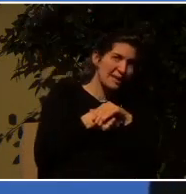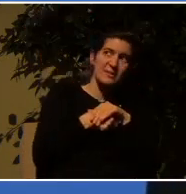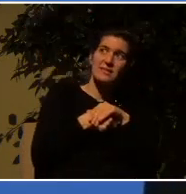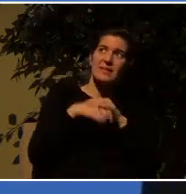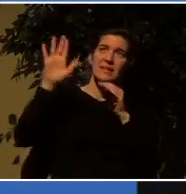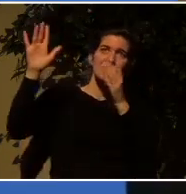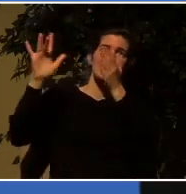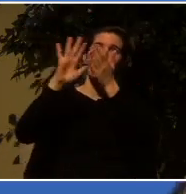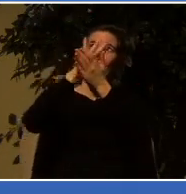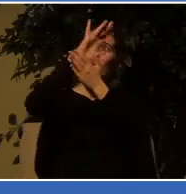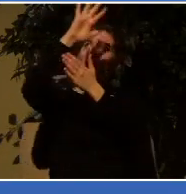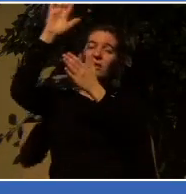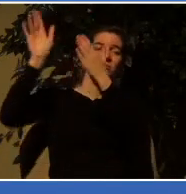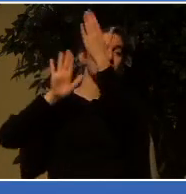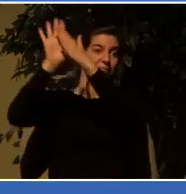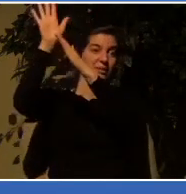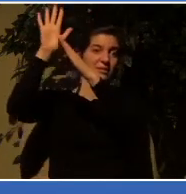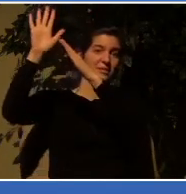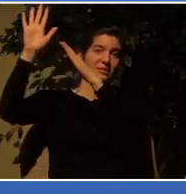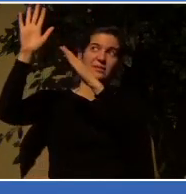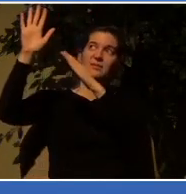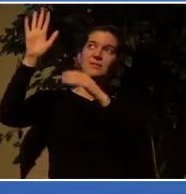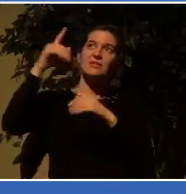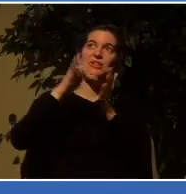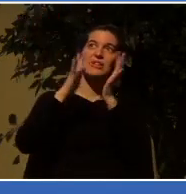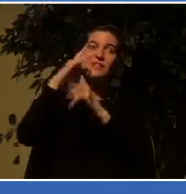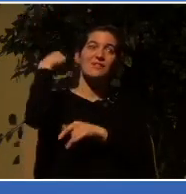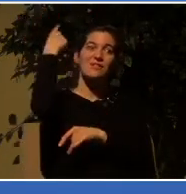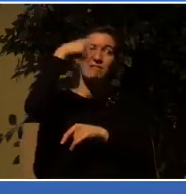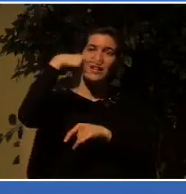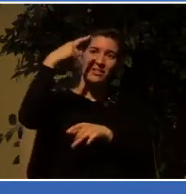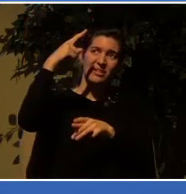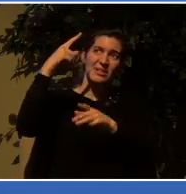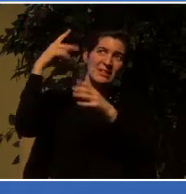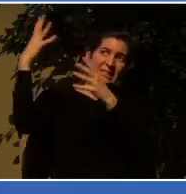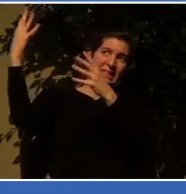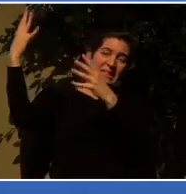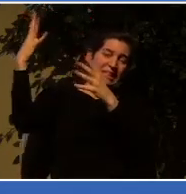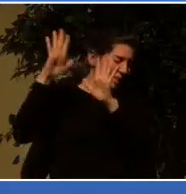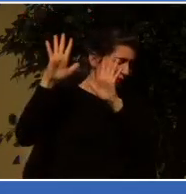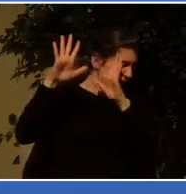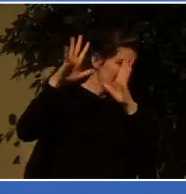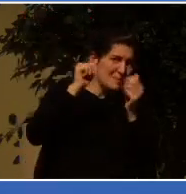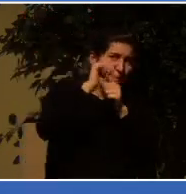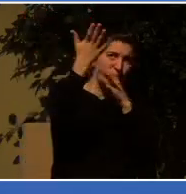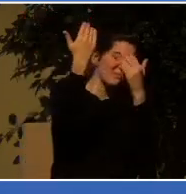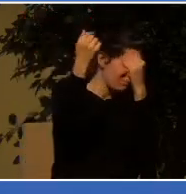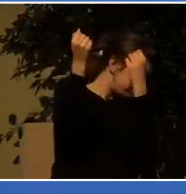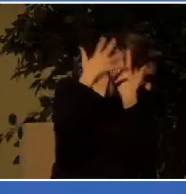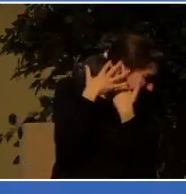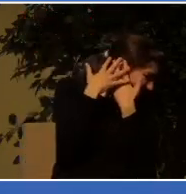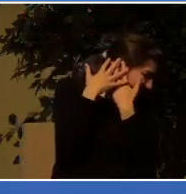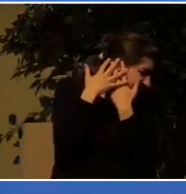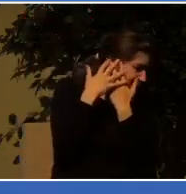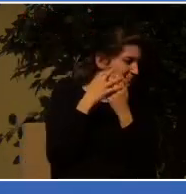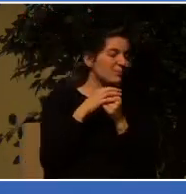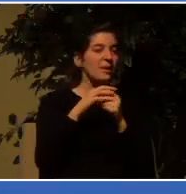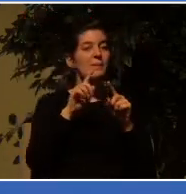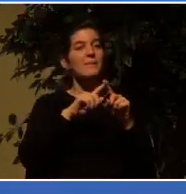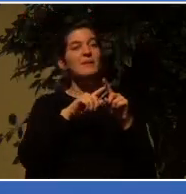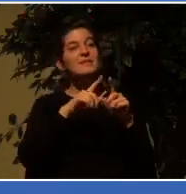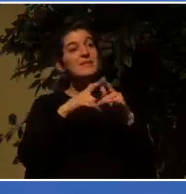of the presence of God in the face of Jesus that day for you and me will be an incredible day of relief